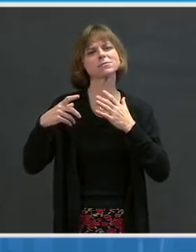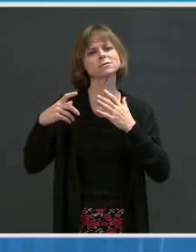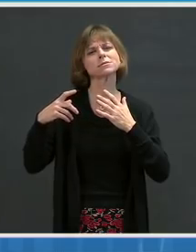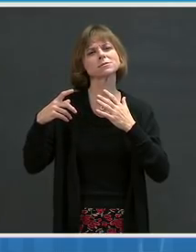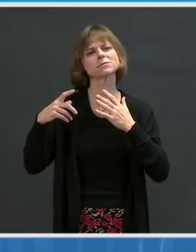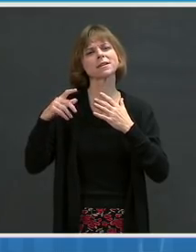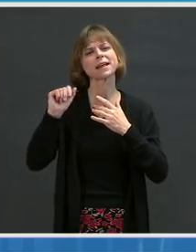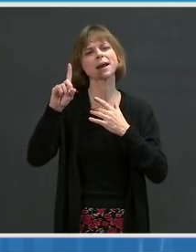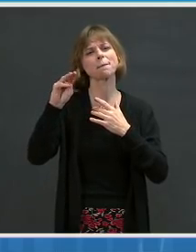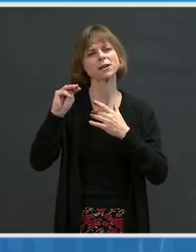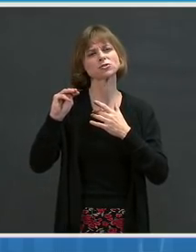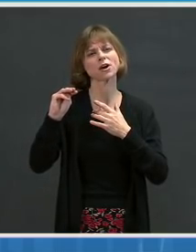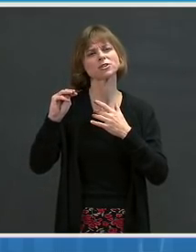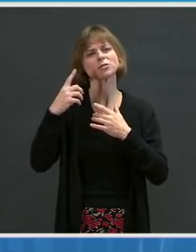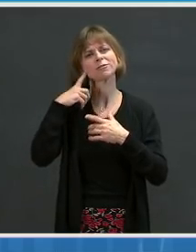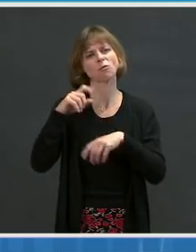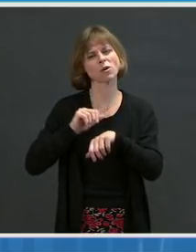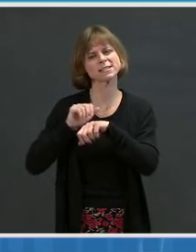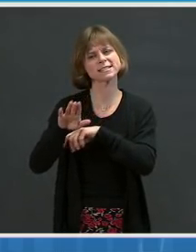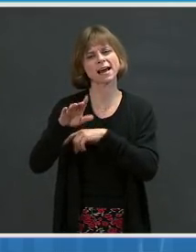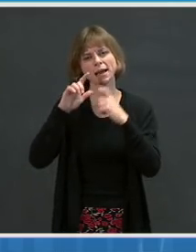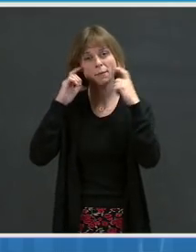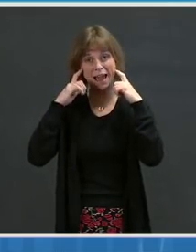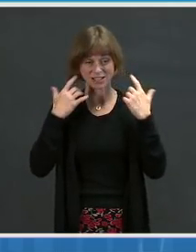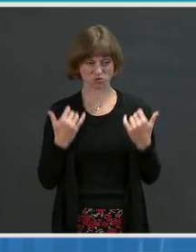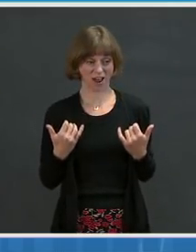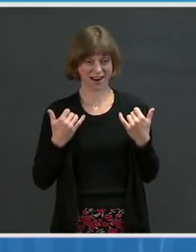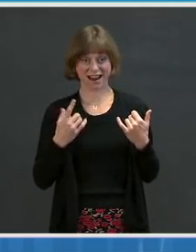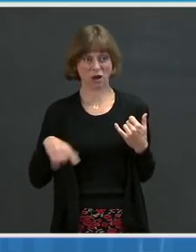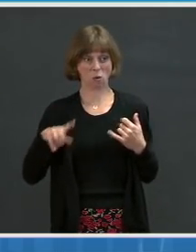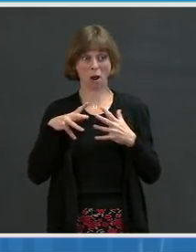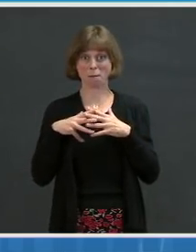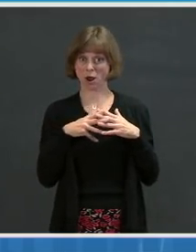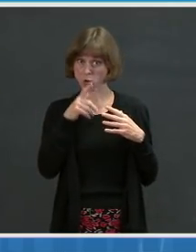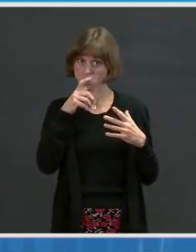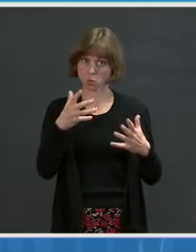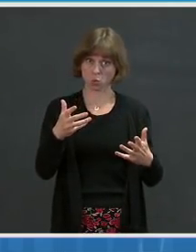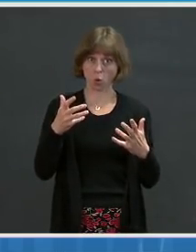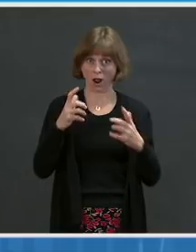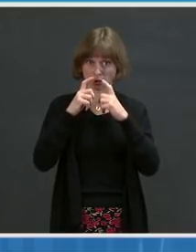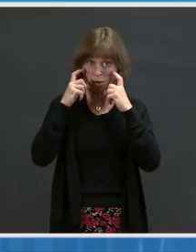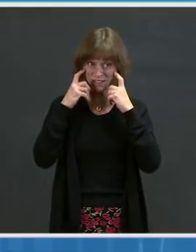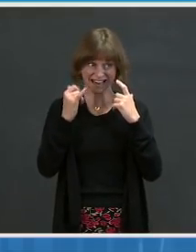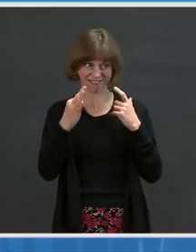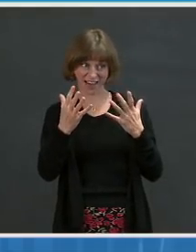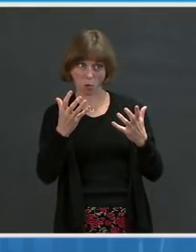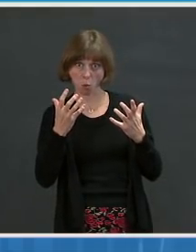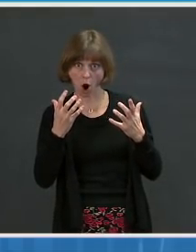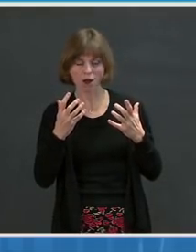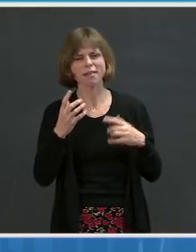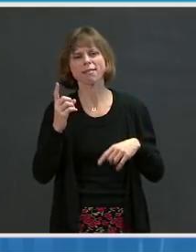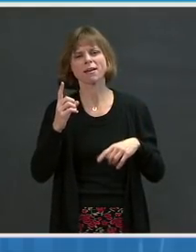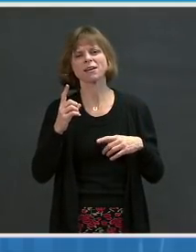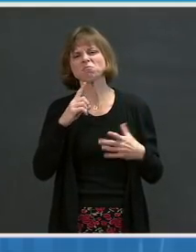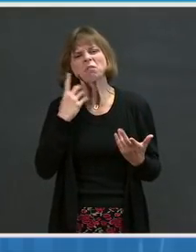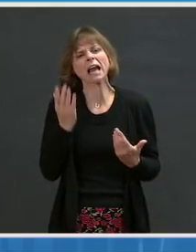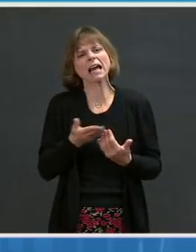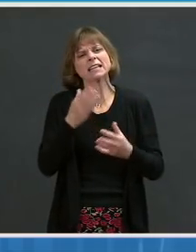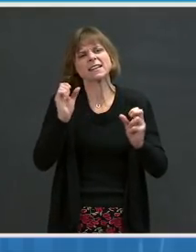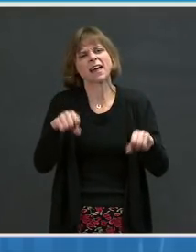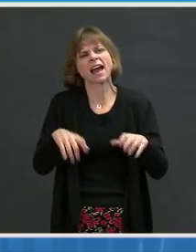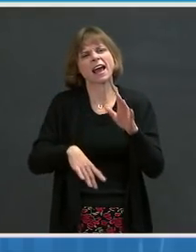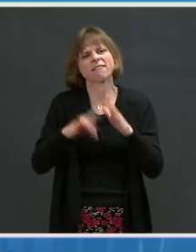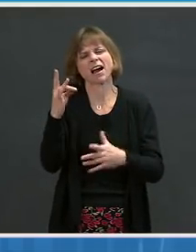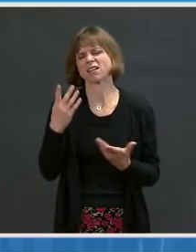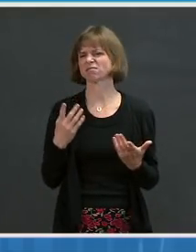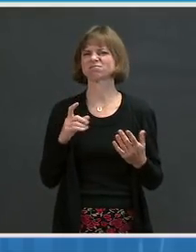And, you at this point, given that Americans who want to wear a mask largely aren't having trouble actually finding masks, what's the